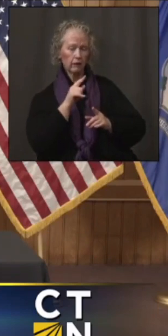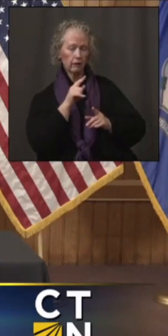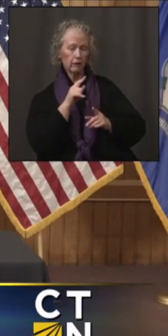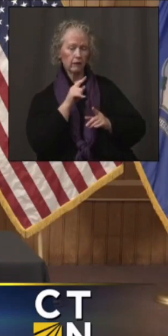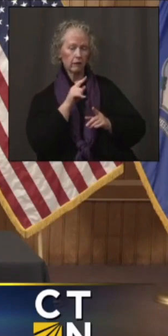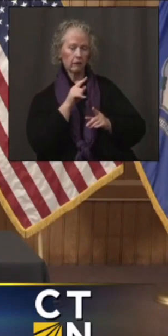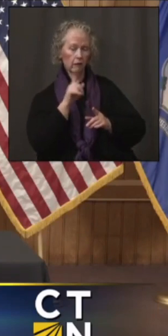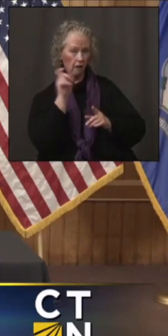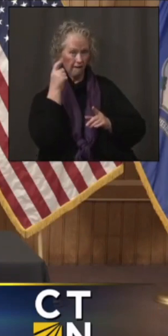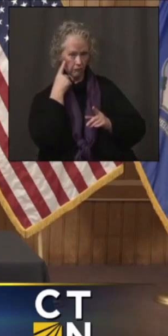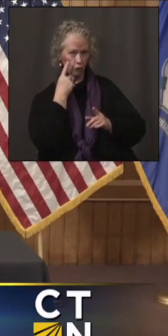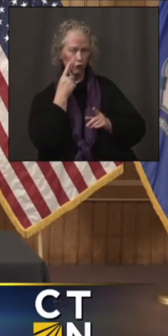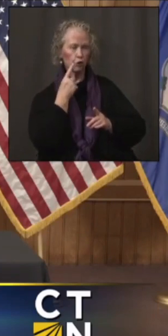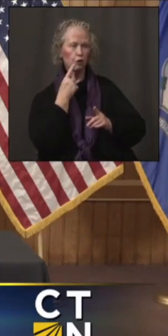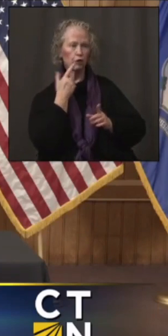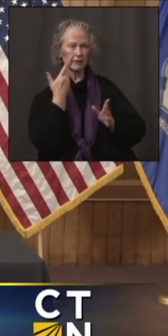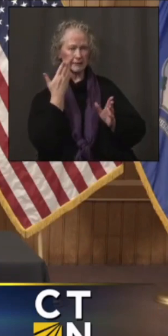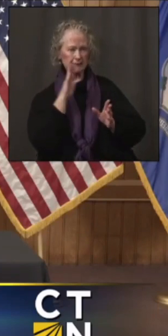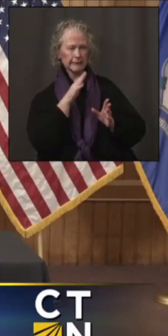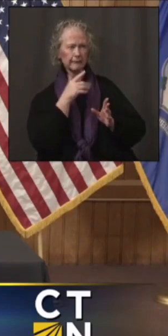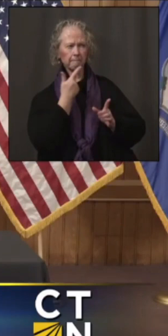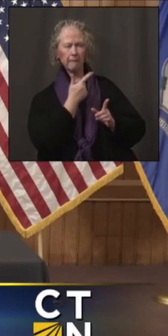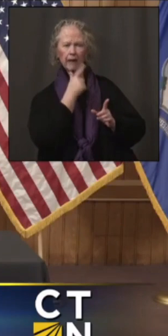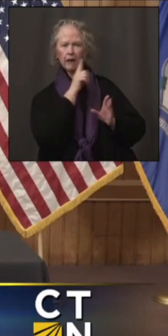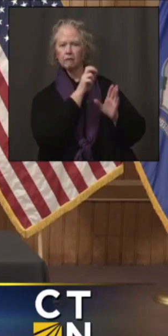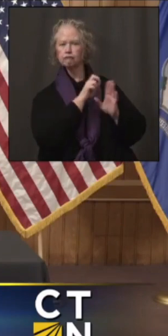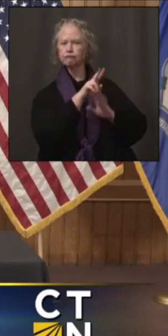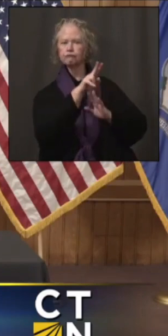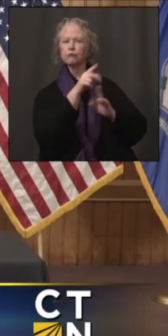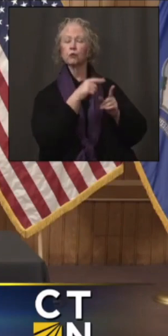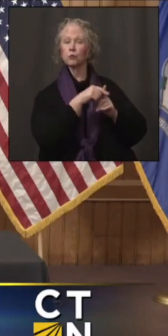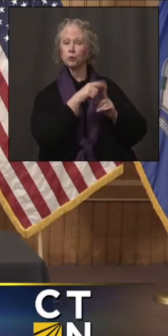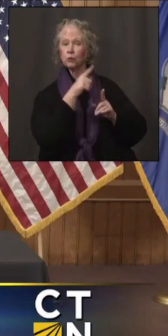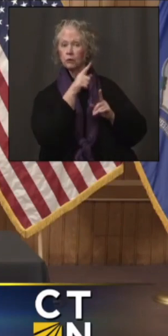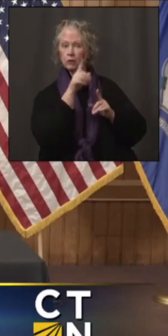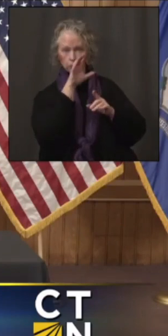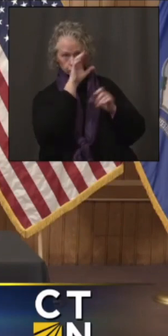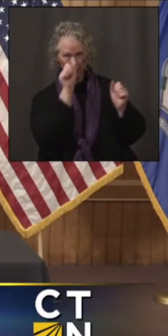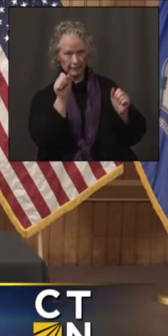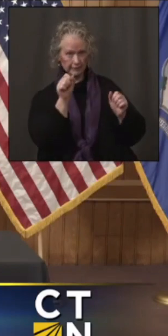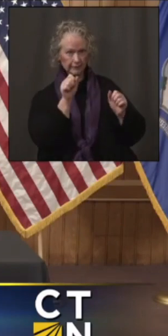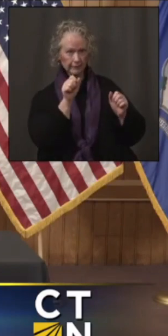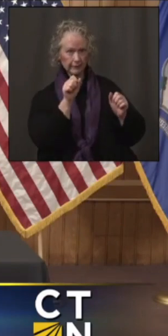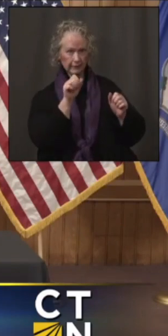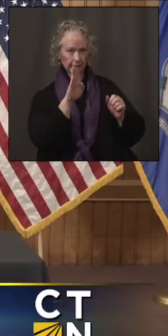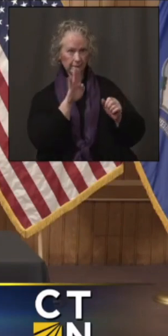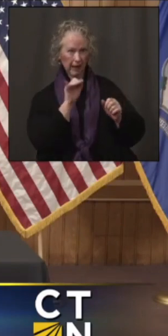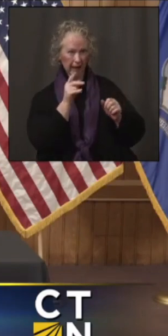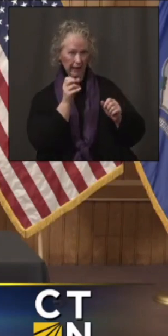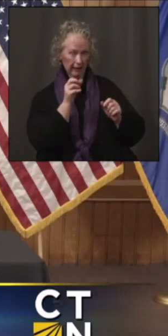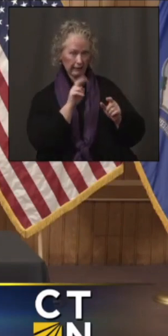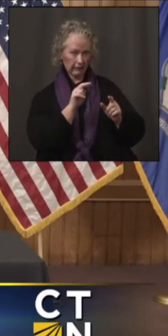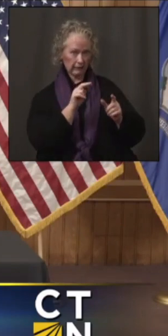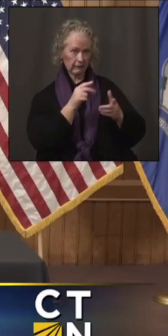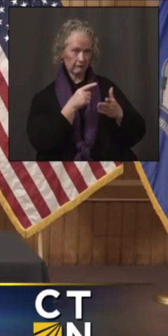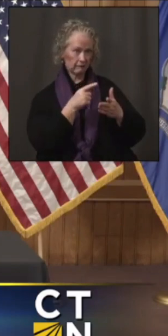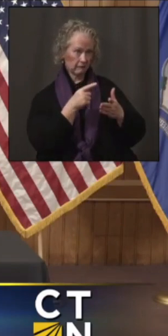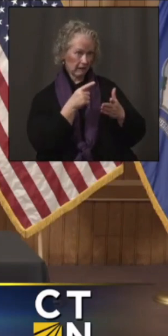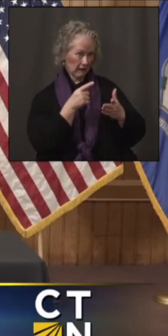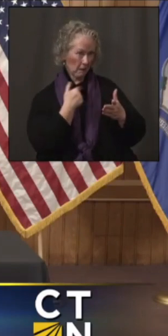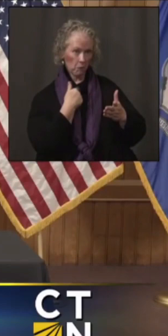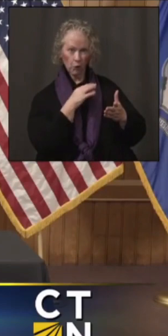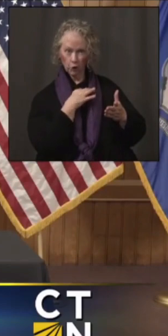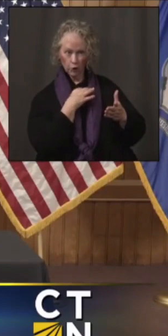for, uh, commerce post. I was wondering, has there been any discussions with, uh, you and the, uh, incoming administration about